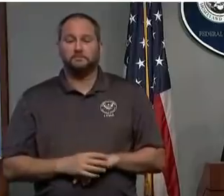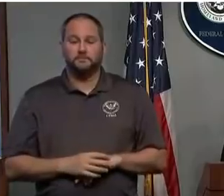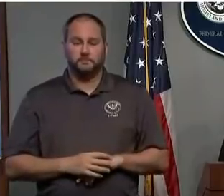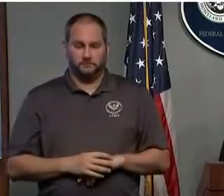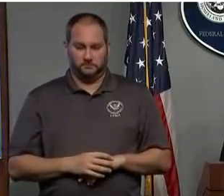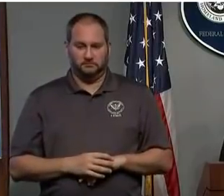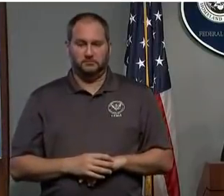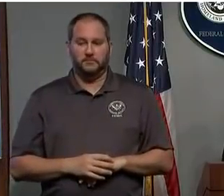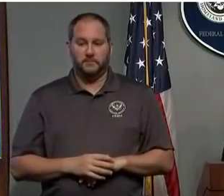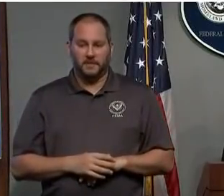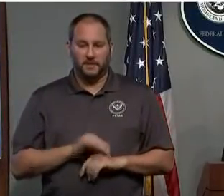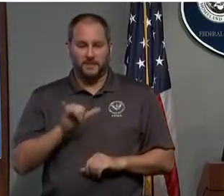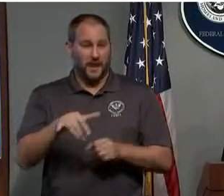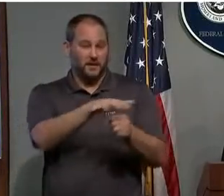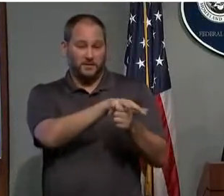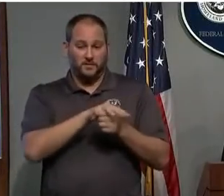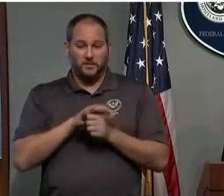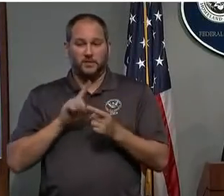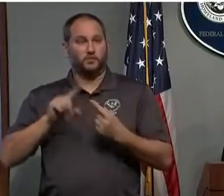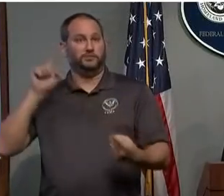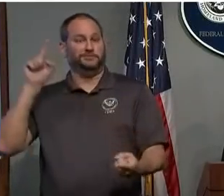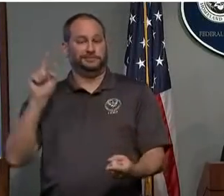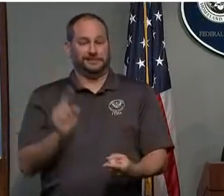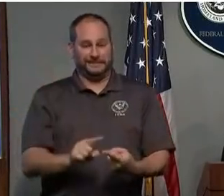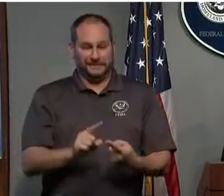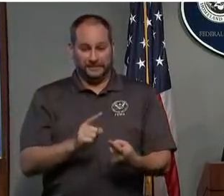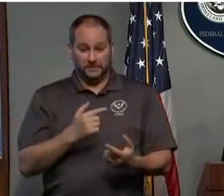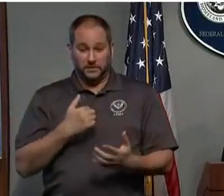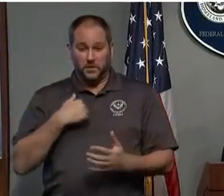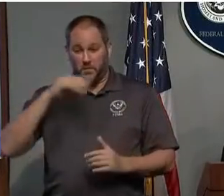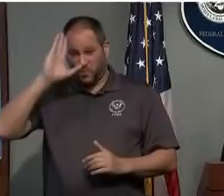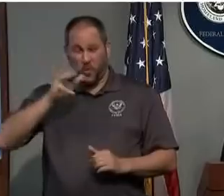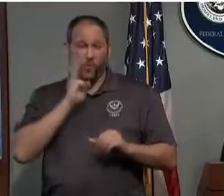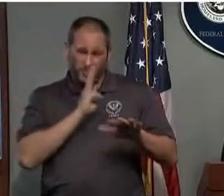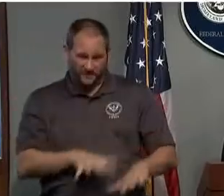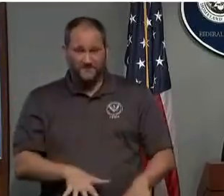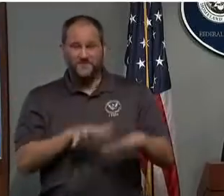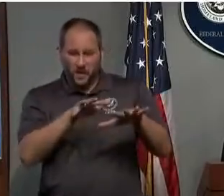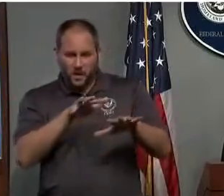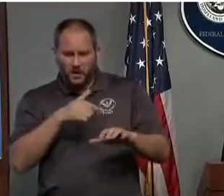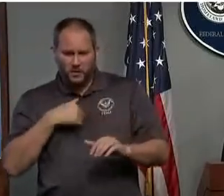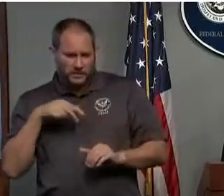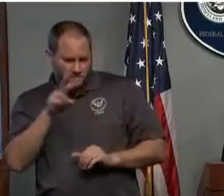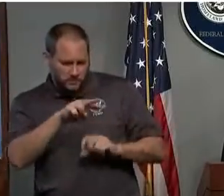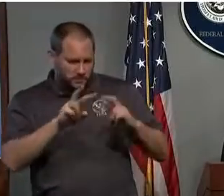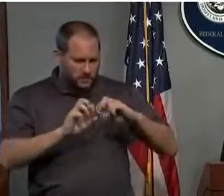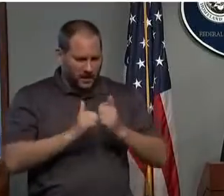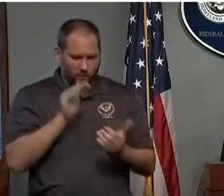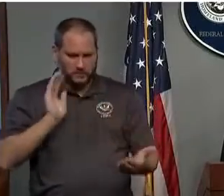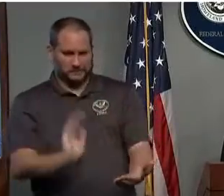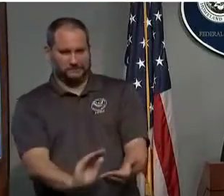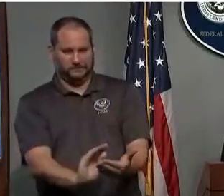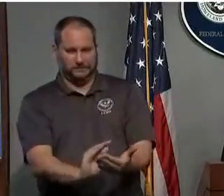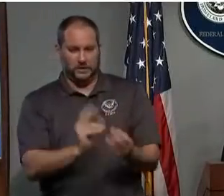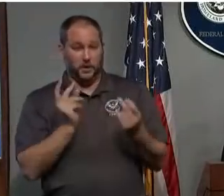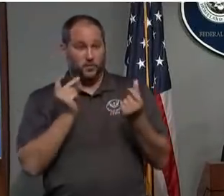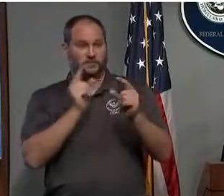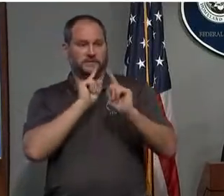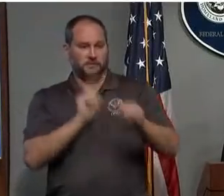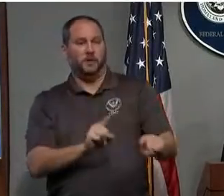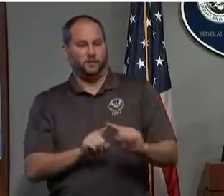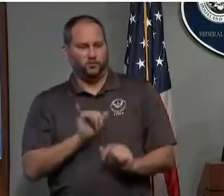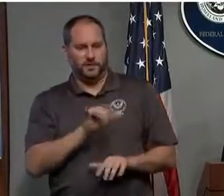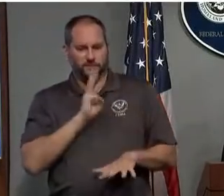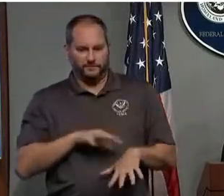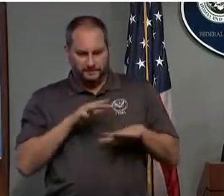mitigate areas that we know that are going to flood or be able to quickly respond, areas where flooding is occurring. As far as dams are